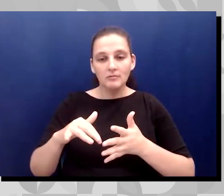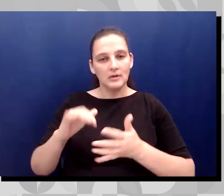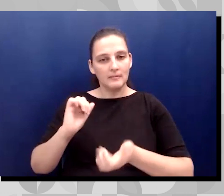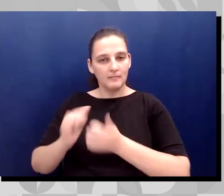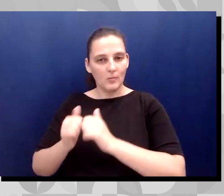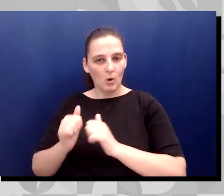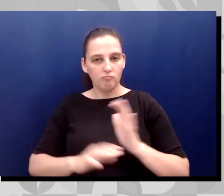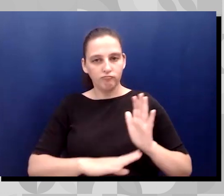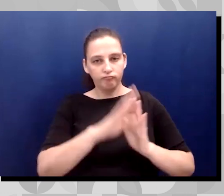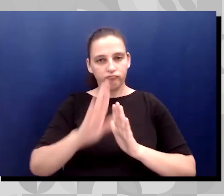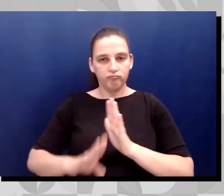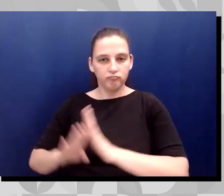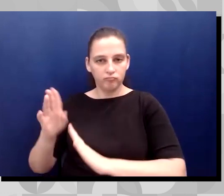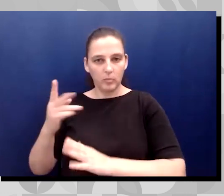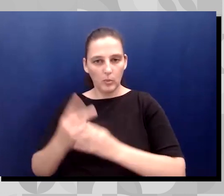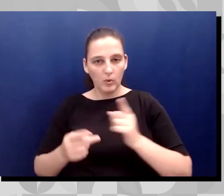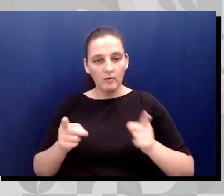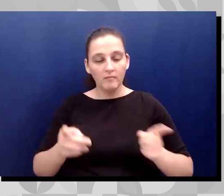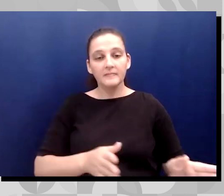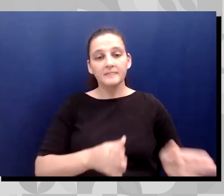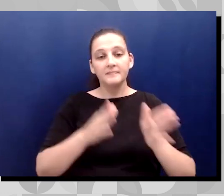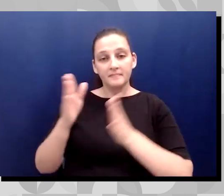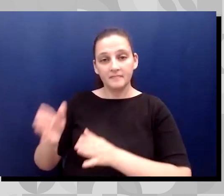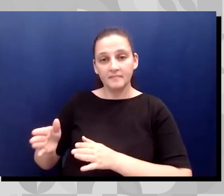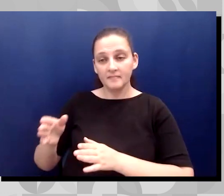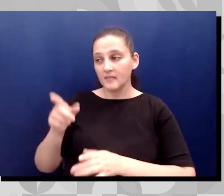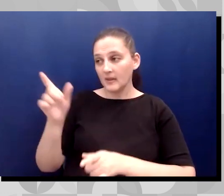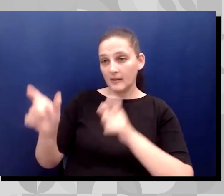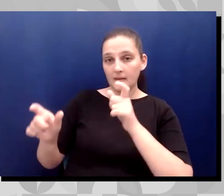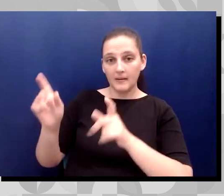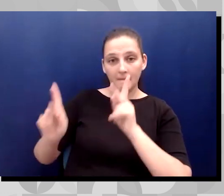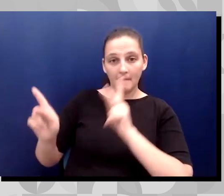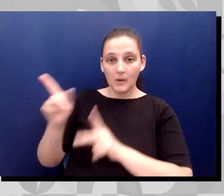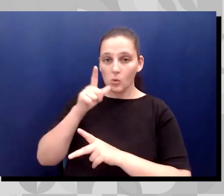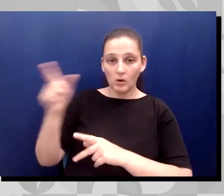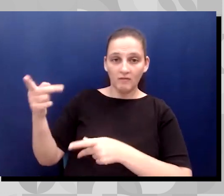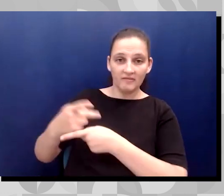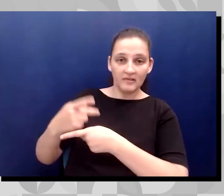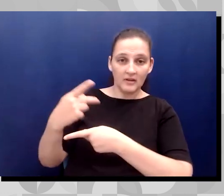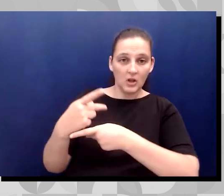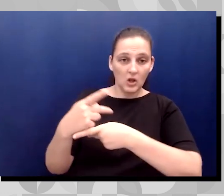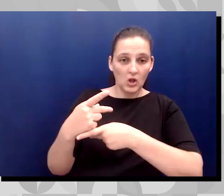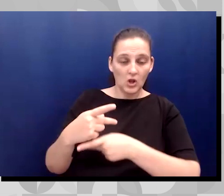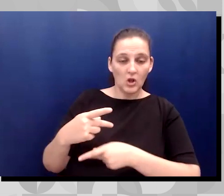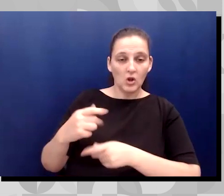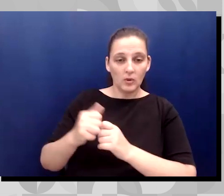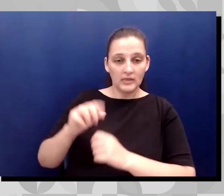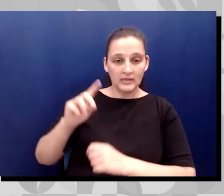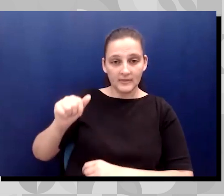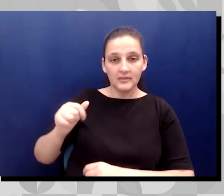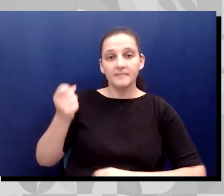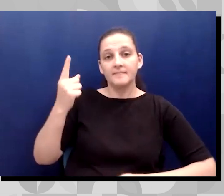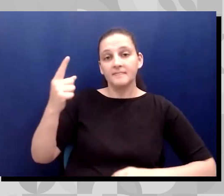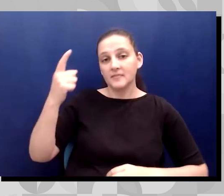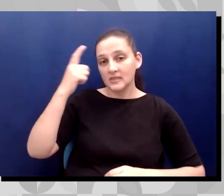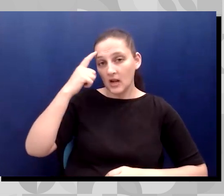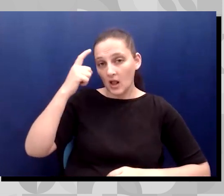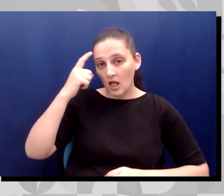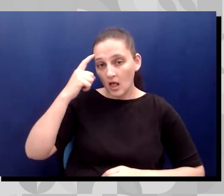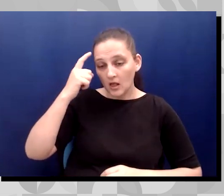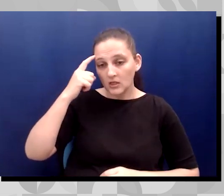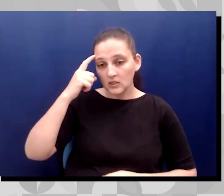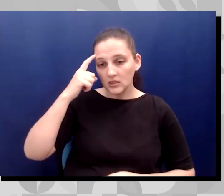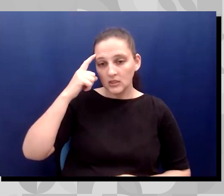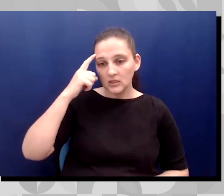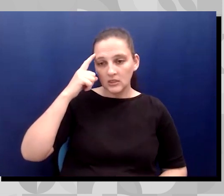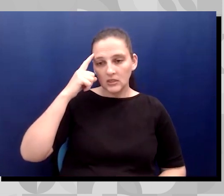to caregivers with, uh, caregivers of those with disabilities. So, uh, psychologically the, there is a very well